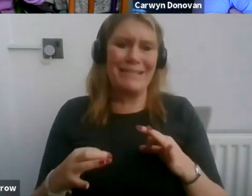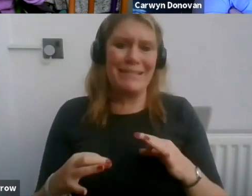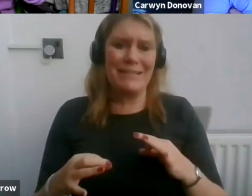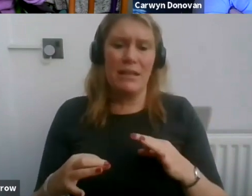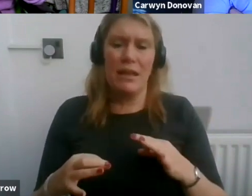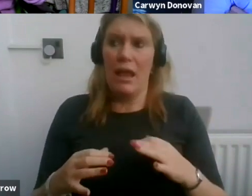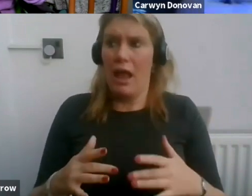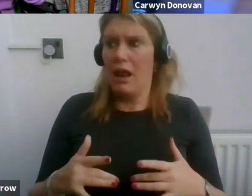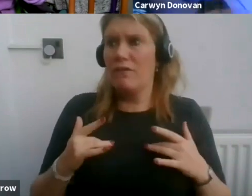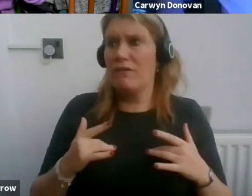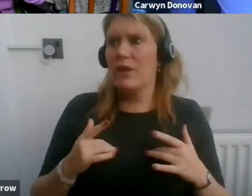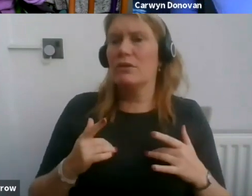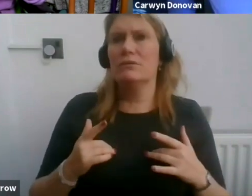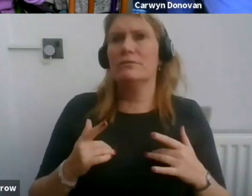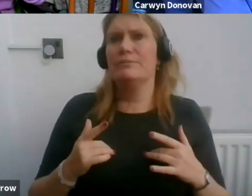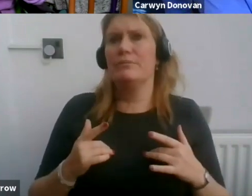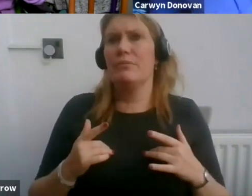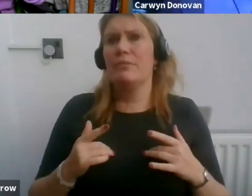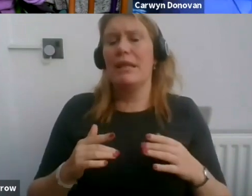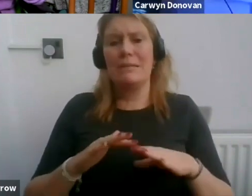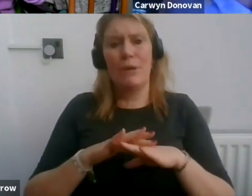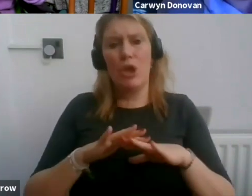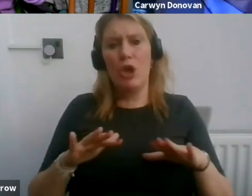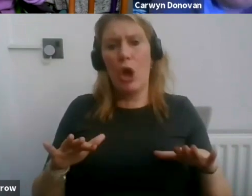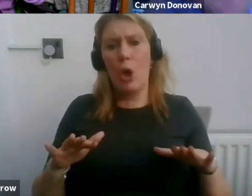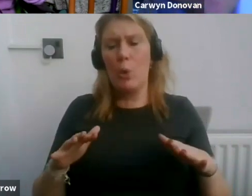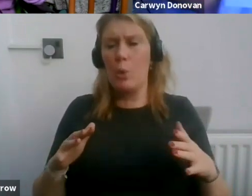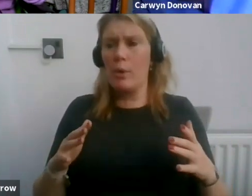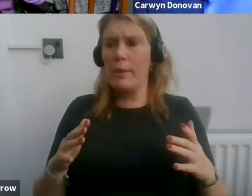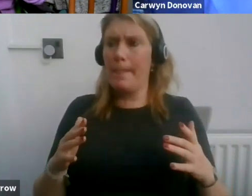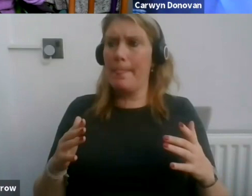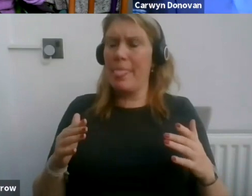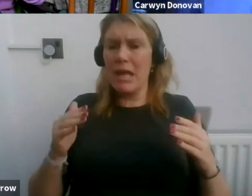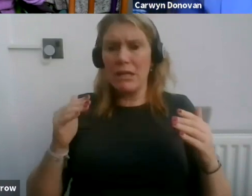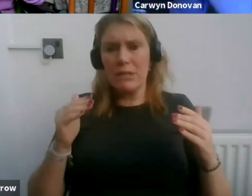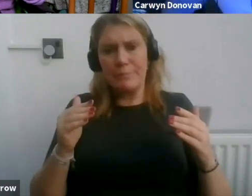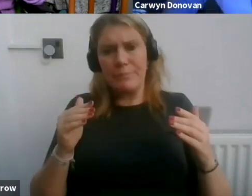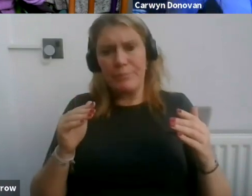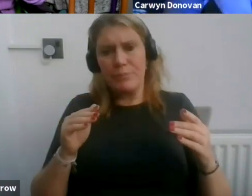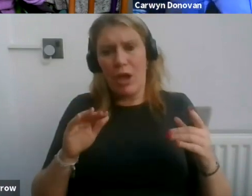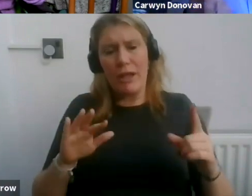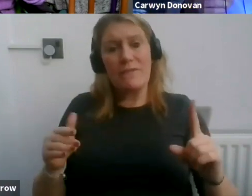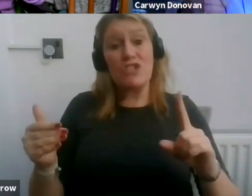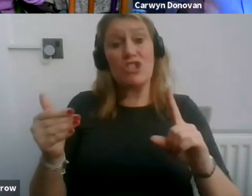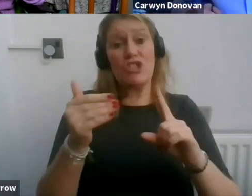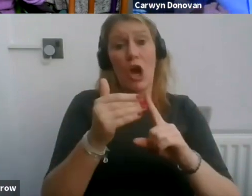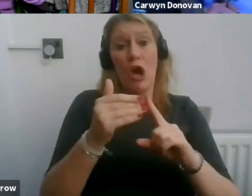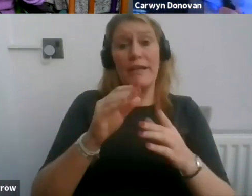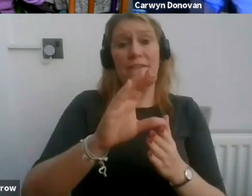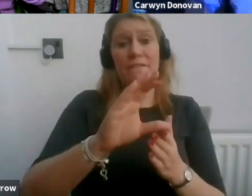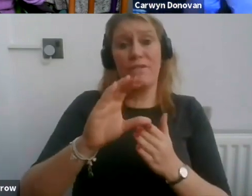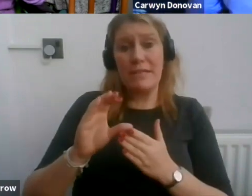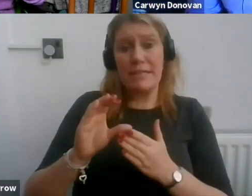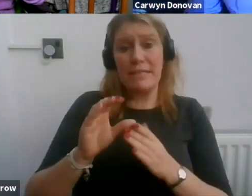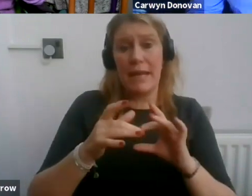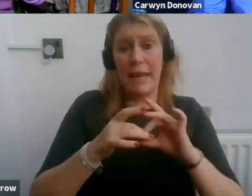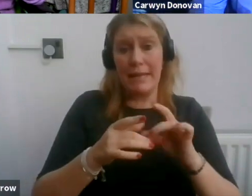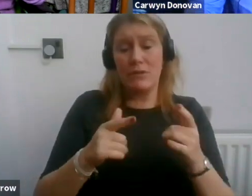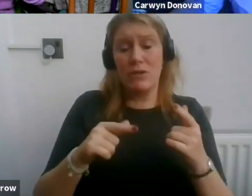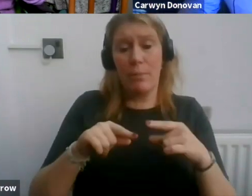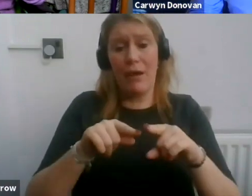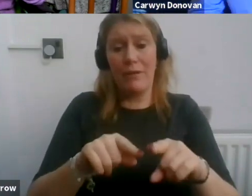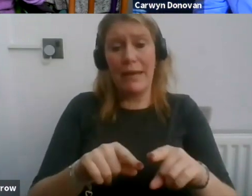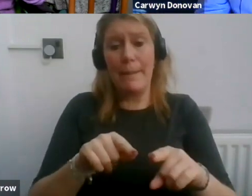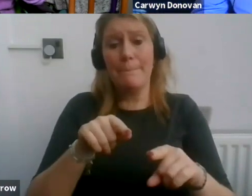been absolutely no push, there's been no targeted funding as a result of the Paralympic cultural legacy at all to